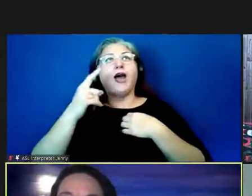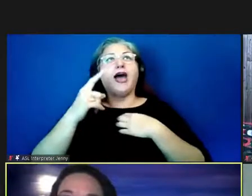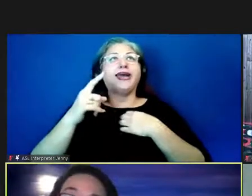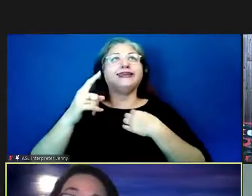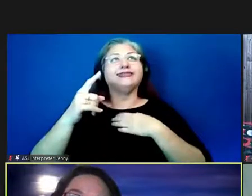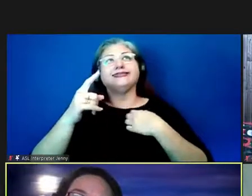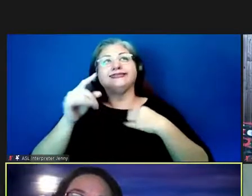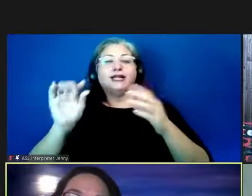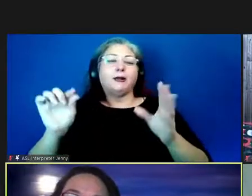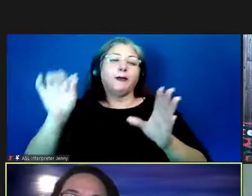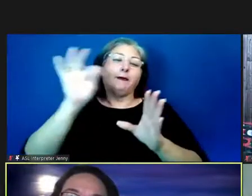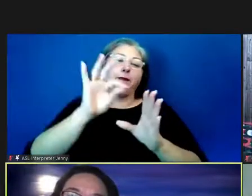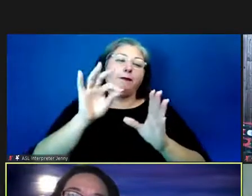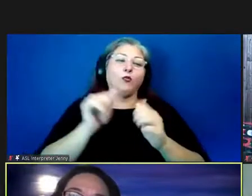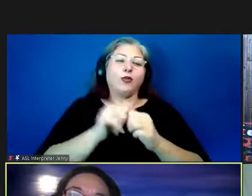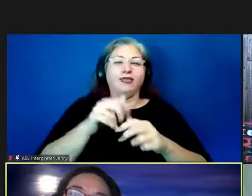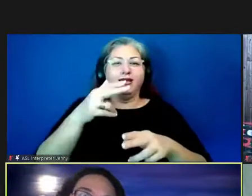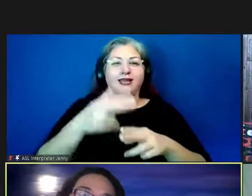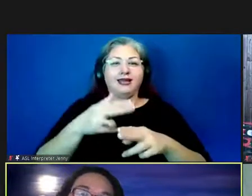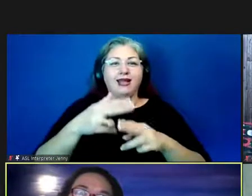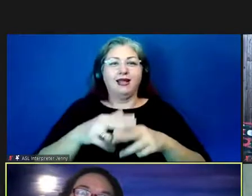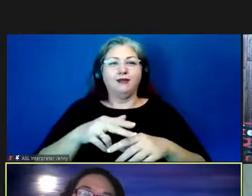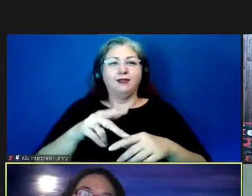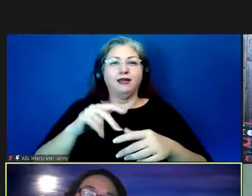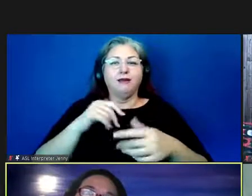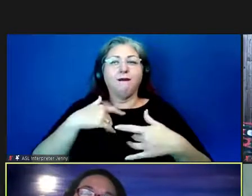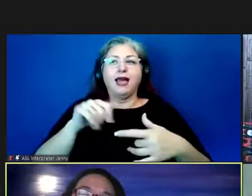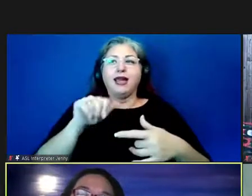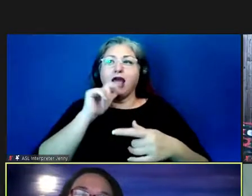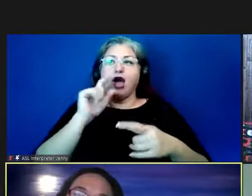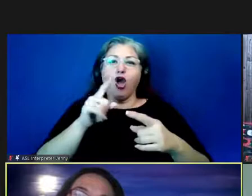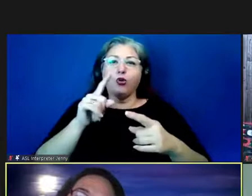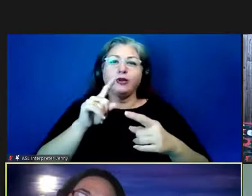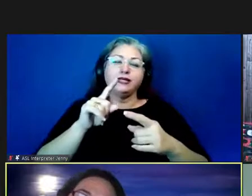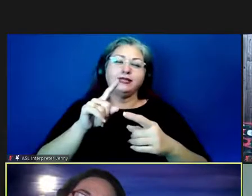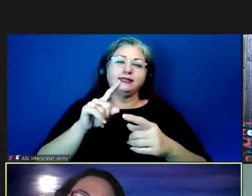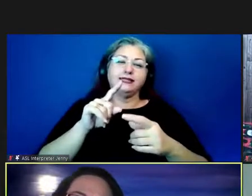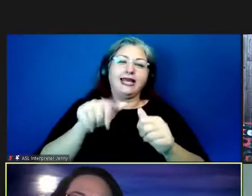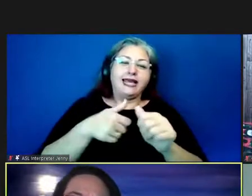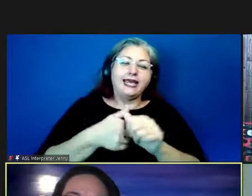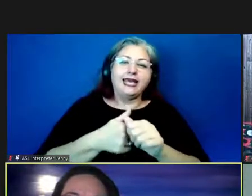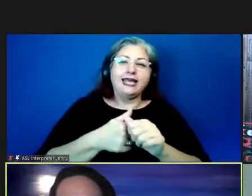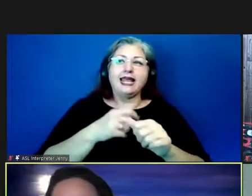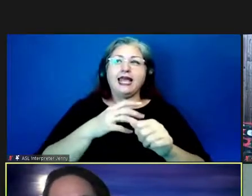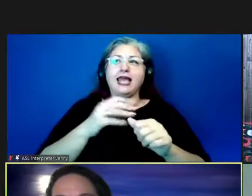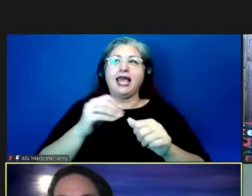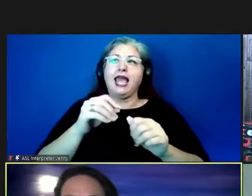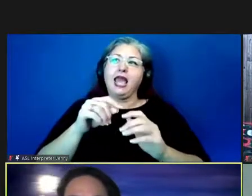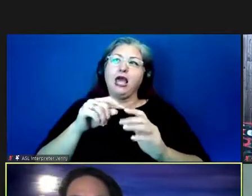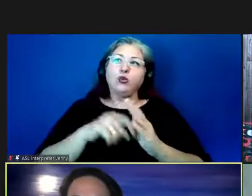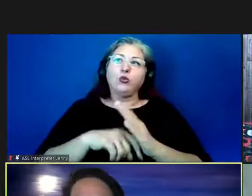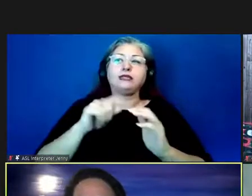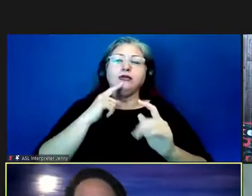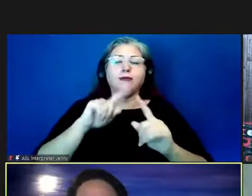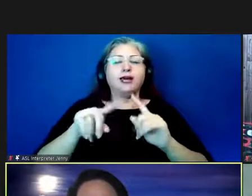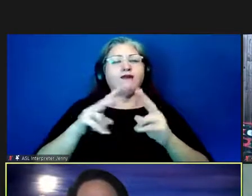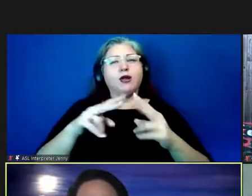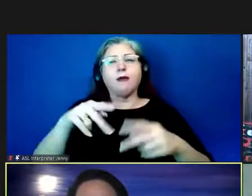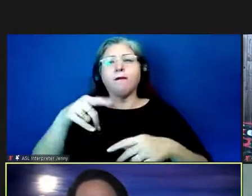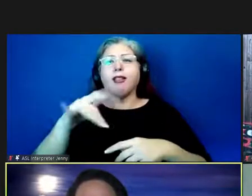on on naming that isn't always like hidden and esoteric but are really playful mahalo